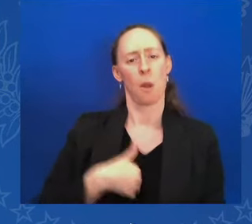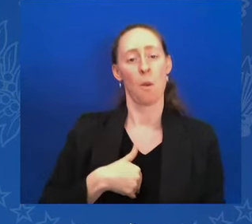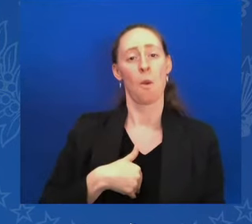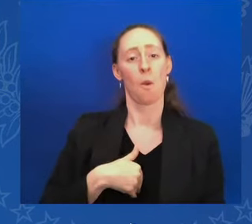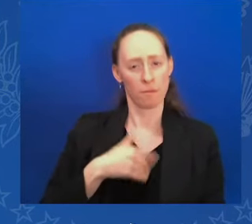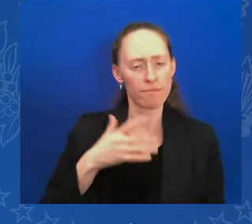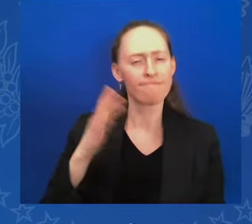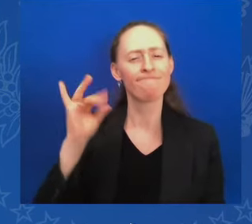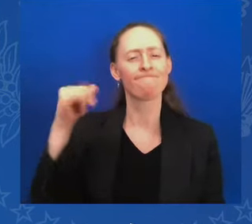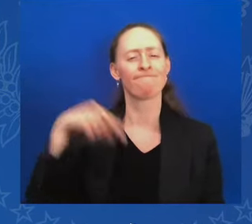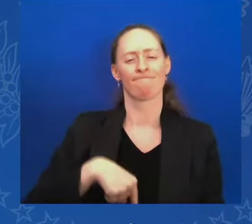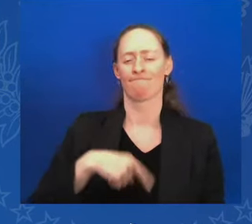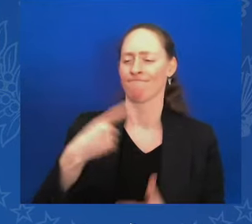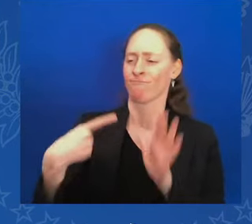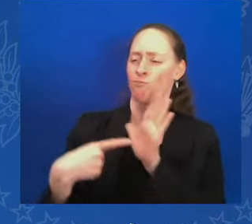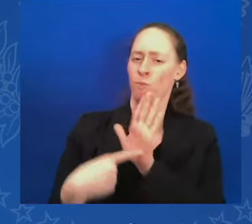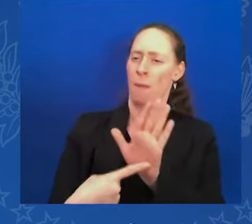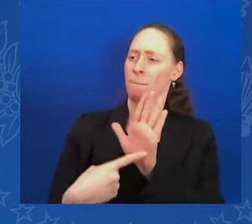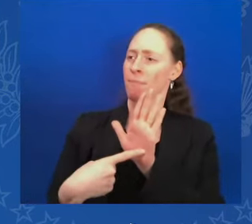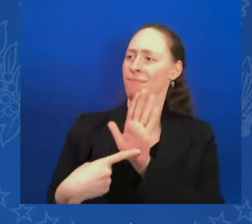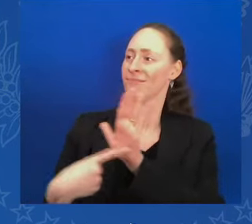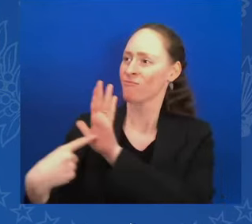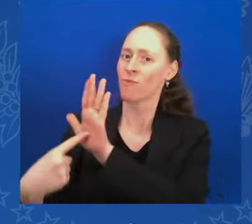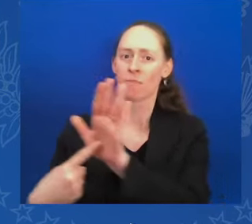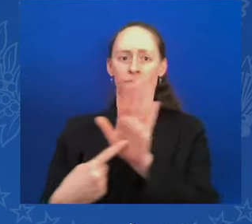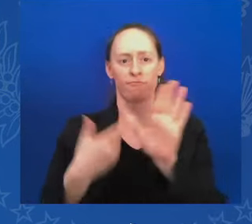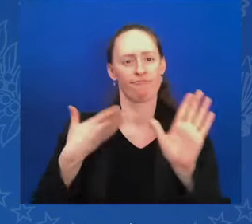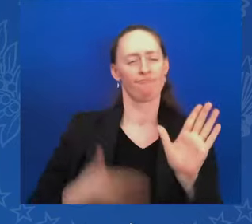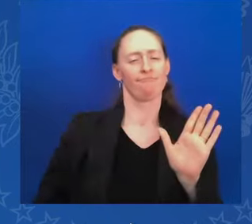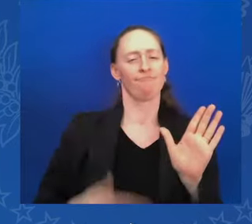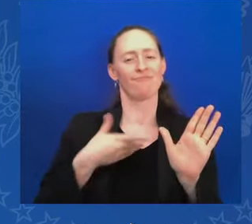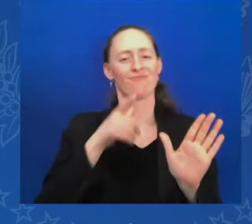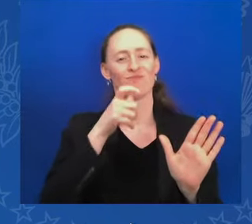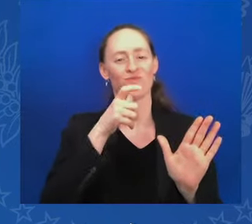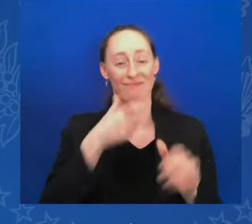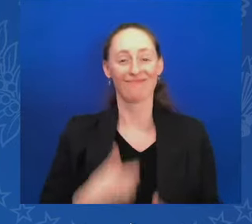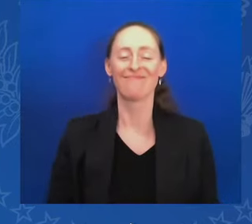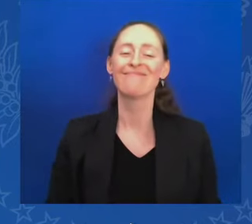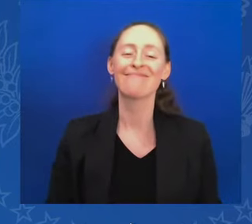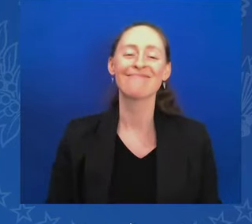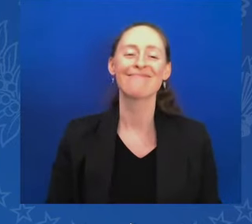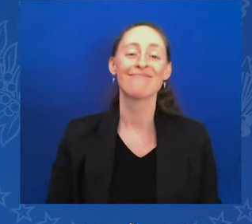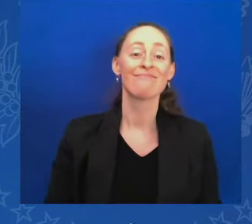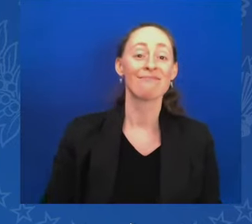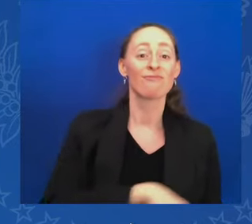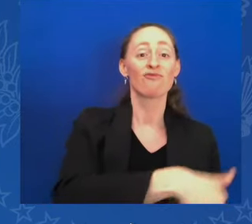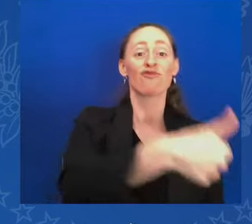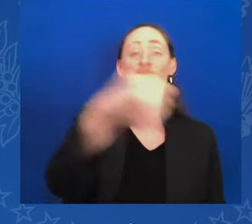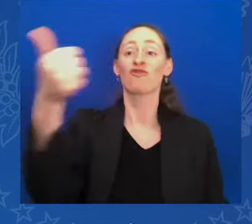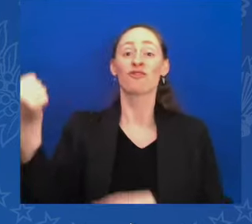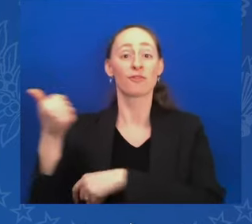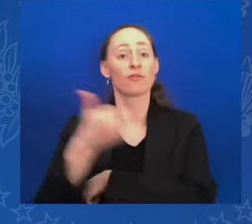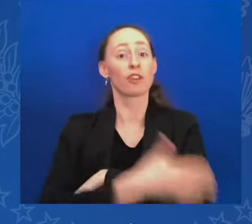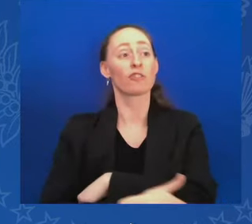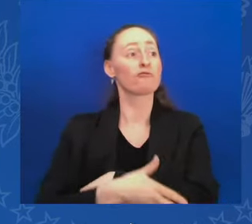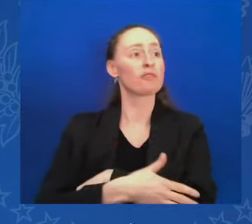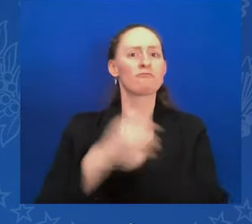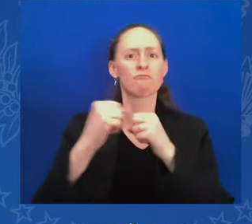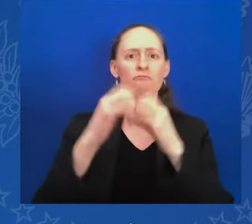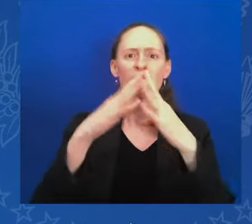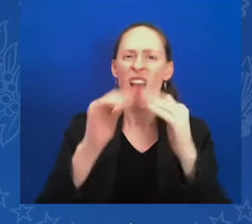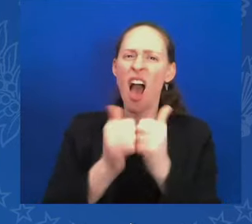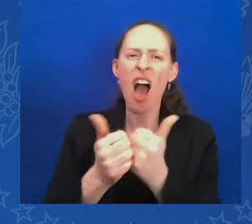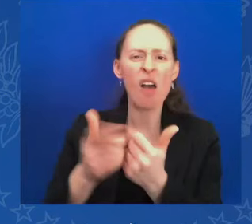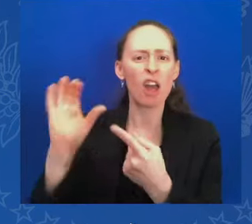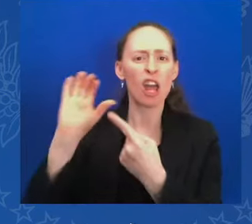idea. Every other country is based on ethnicity, geography, religion, and other attributes. But America is based